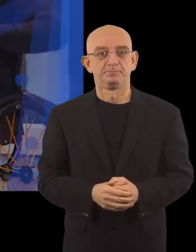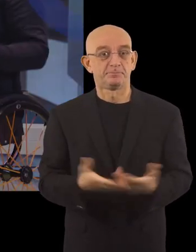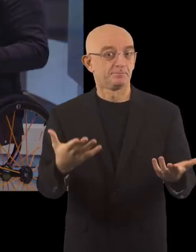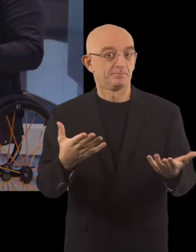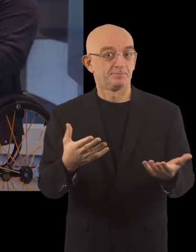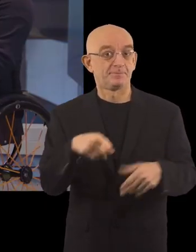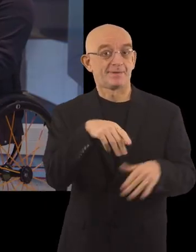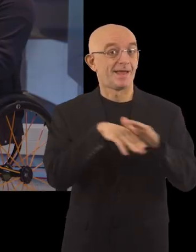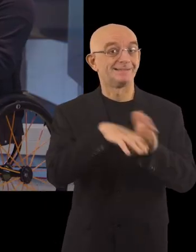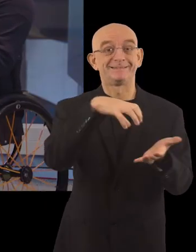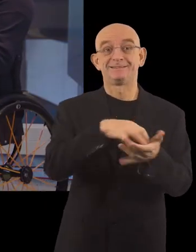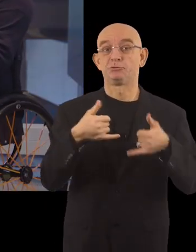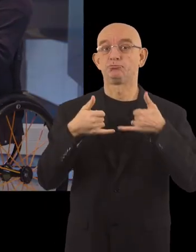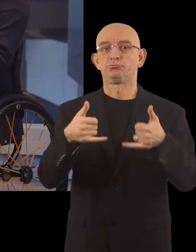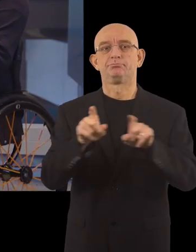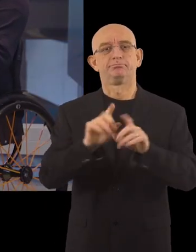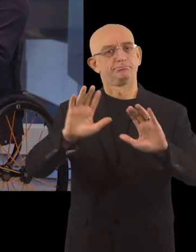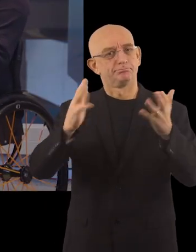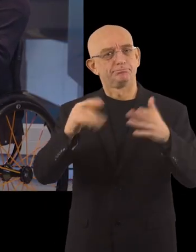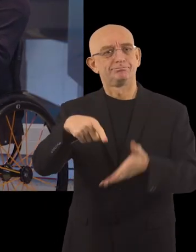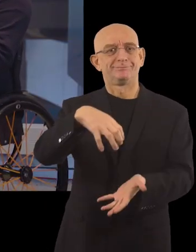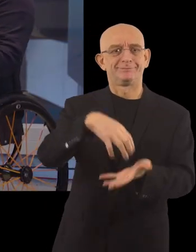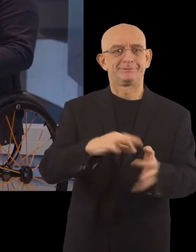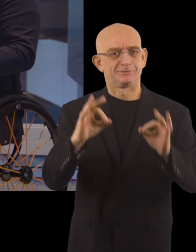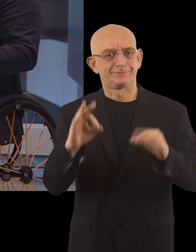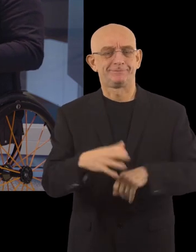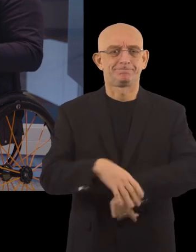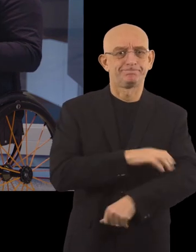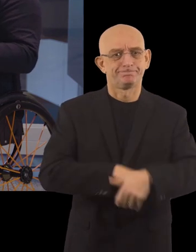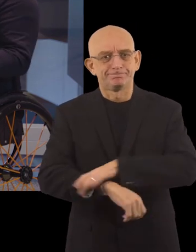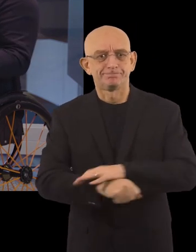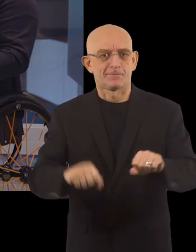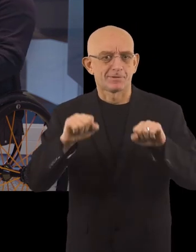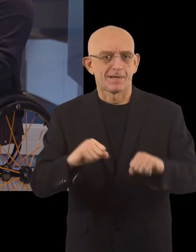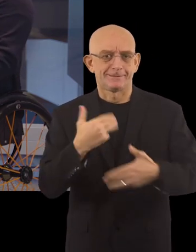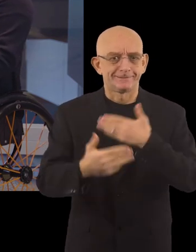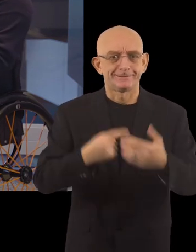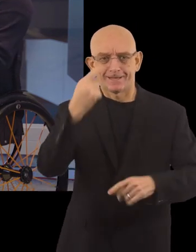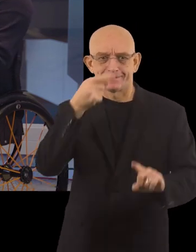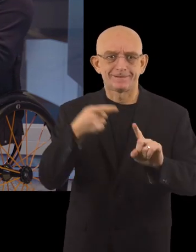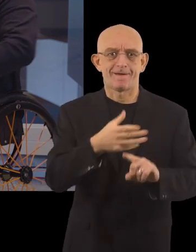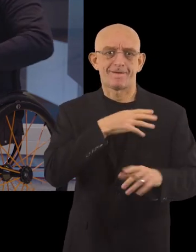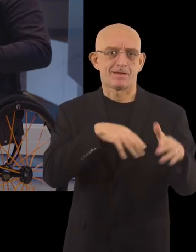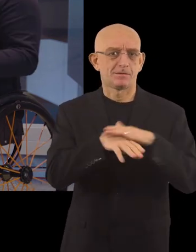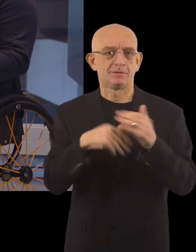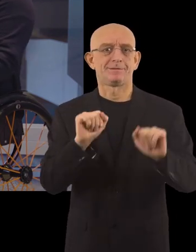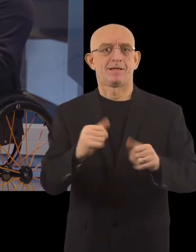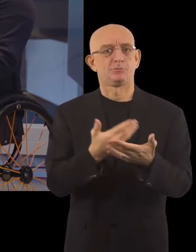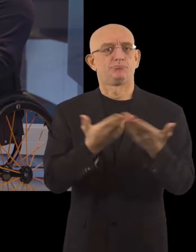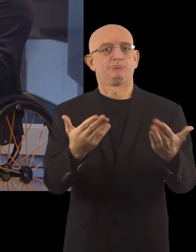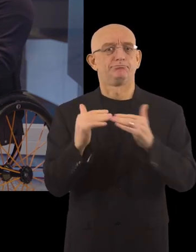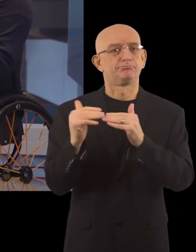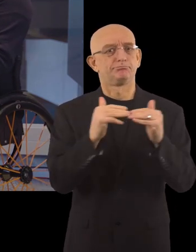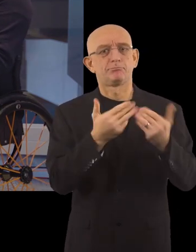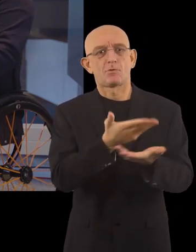The Access City Rewards recognizes and celebrates as a city's willingness, ability and efforts to become more accessible in order to guarantee